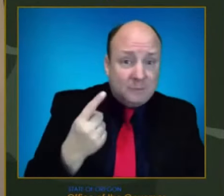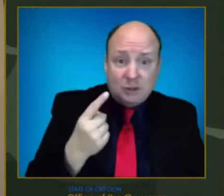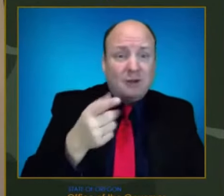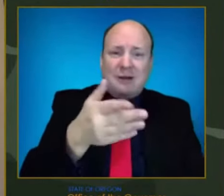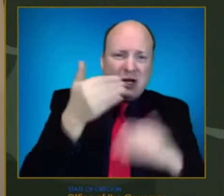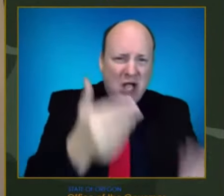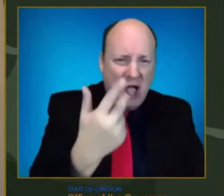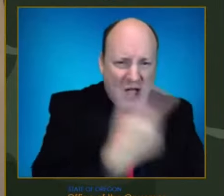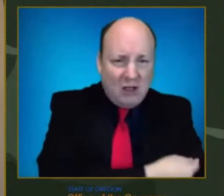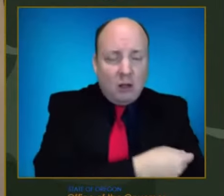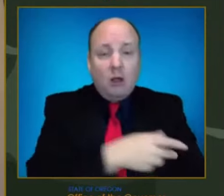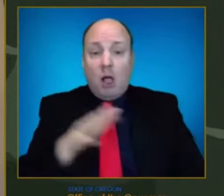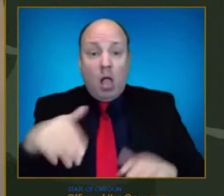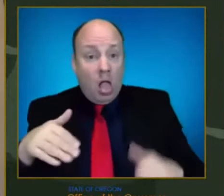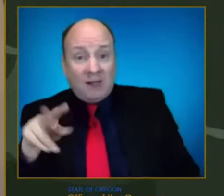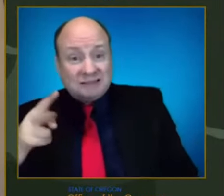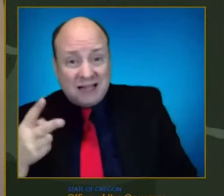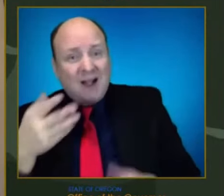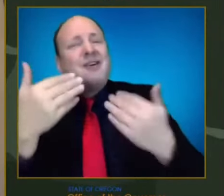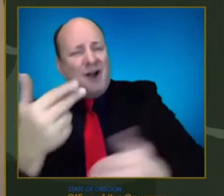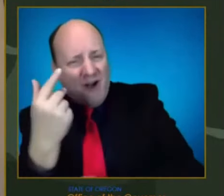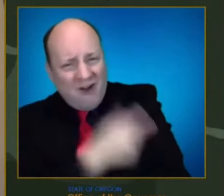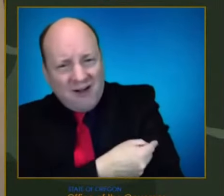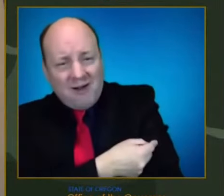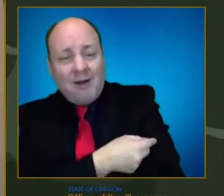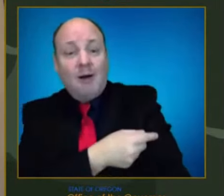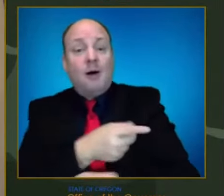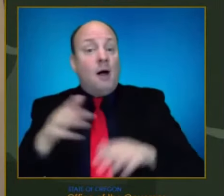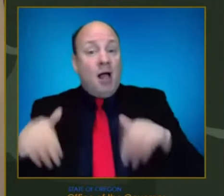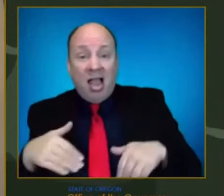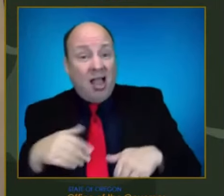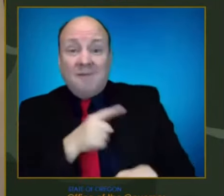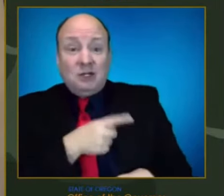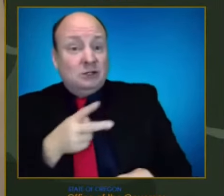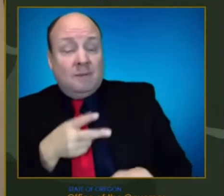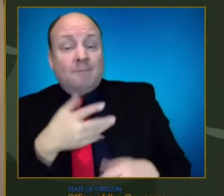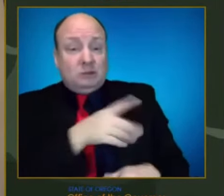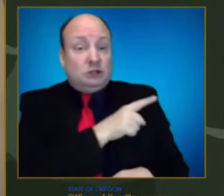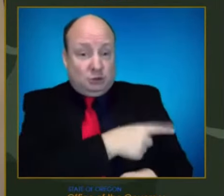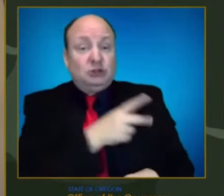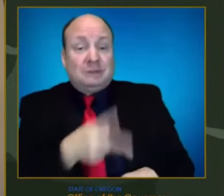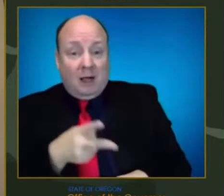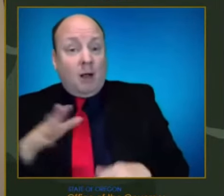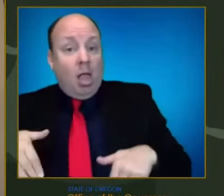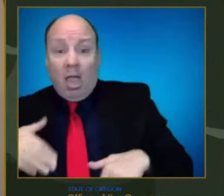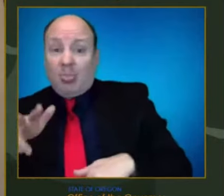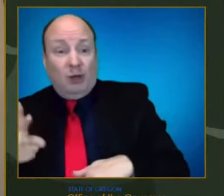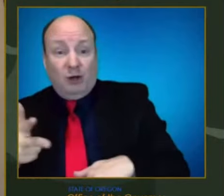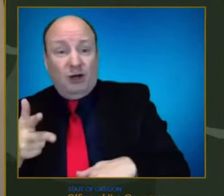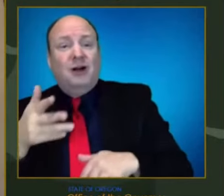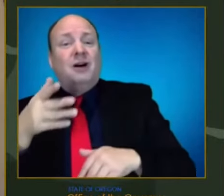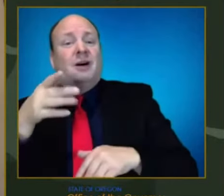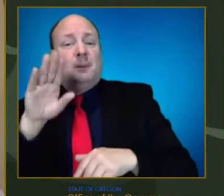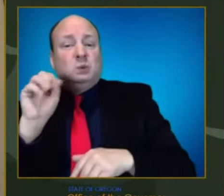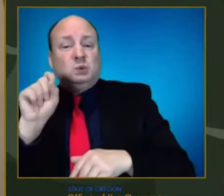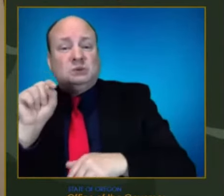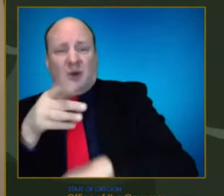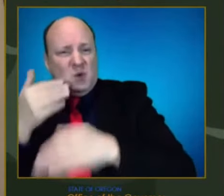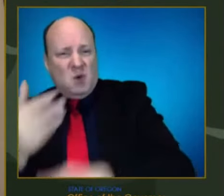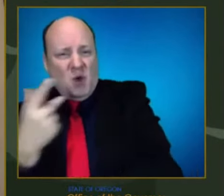loved ones, and your fellow Orvonians. Thanks, Dean. Go ahead.